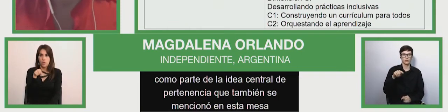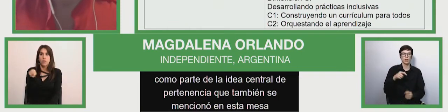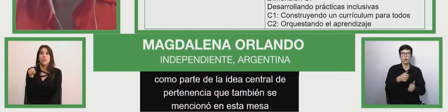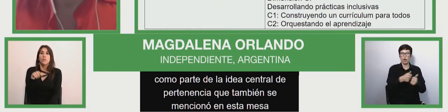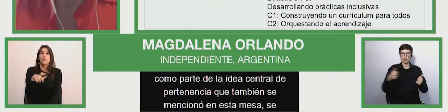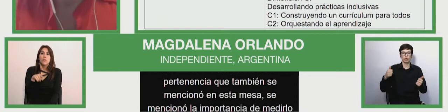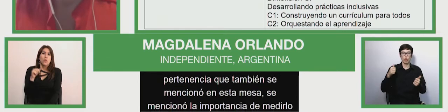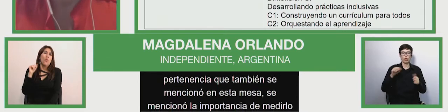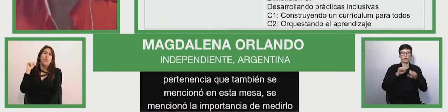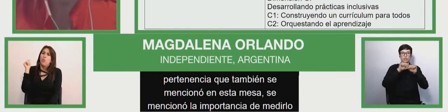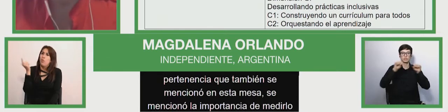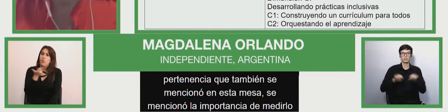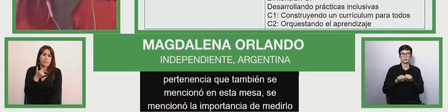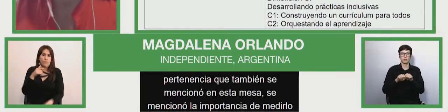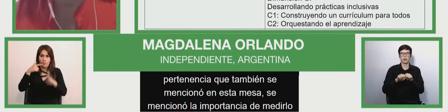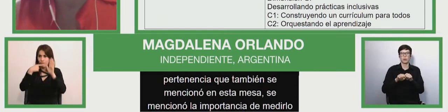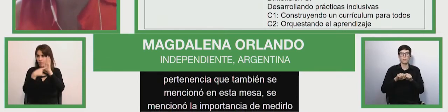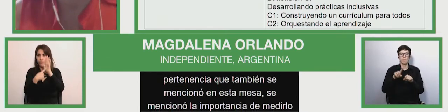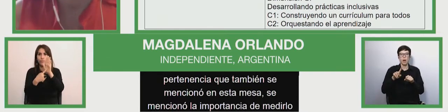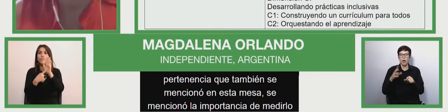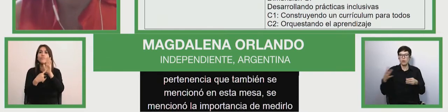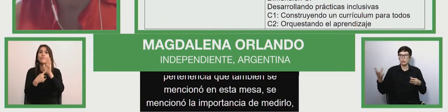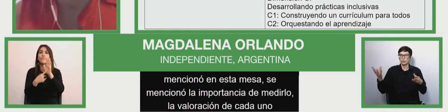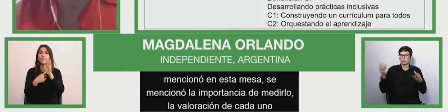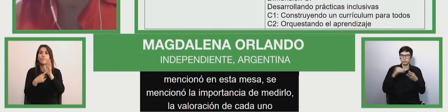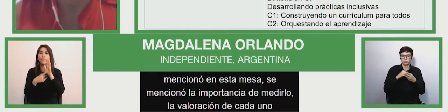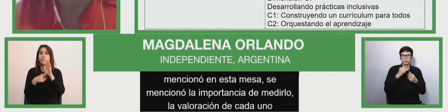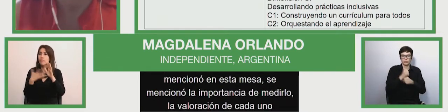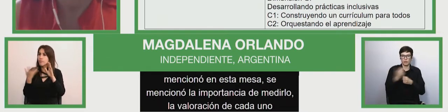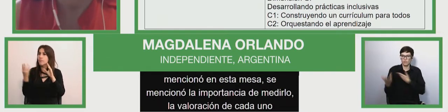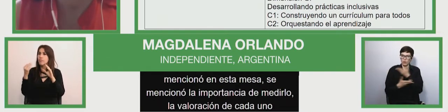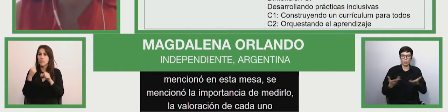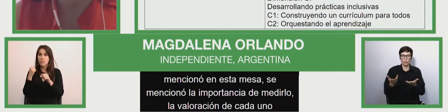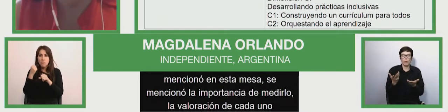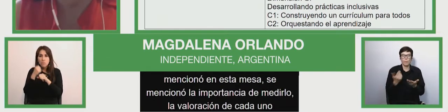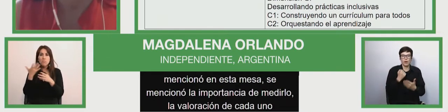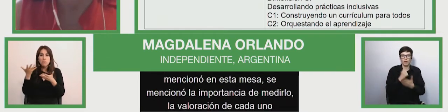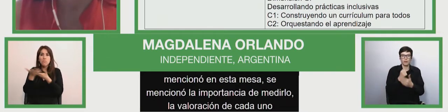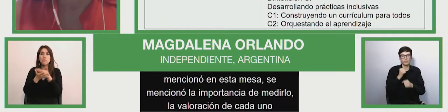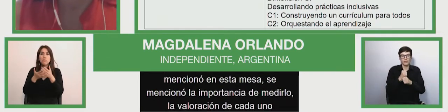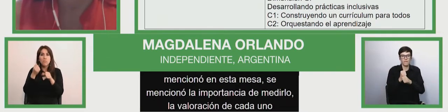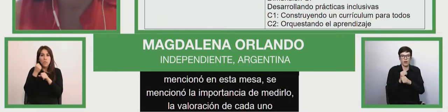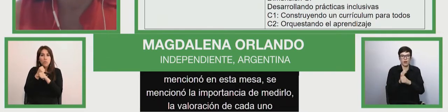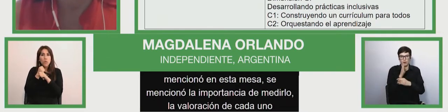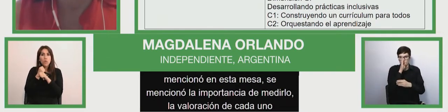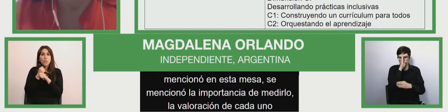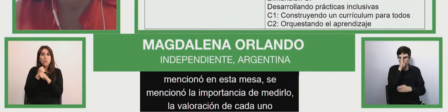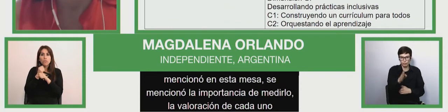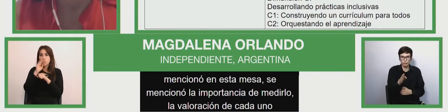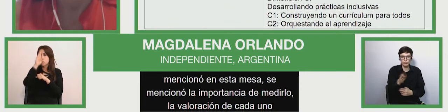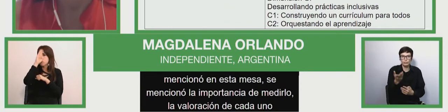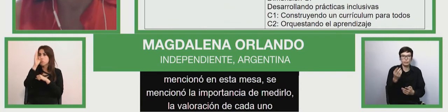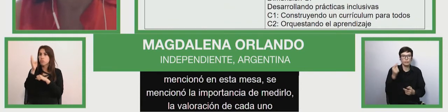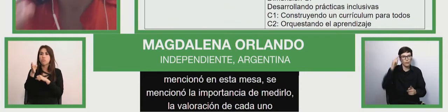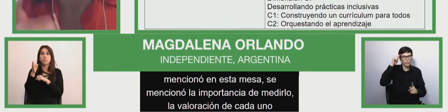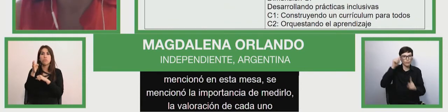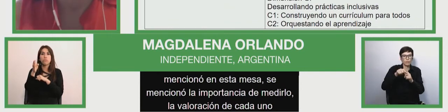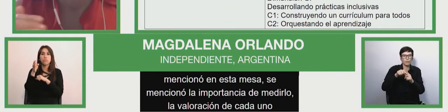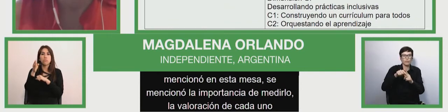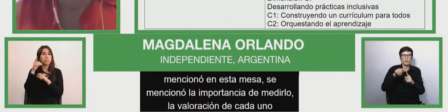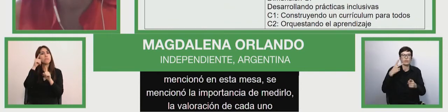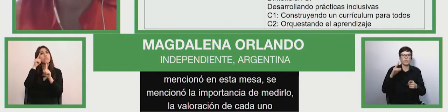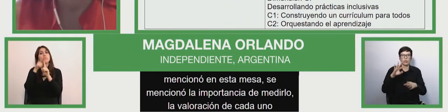system to have a logic of thoughts and action this seeks to understand and decrease